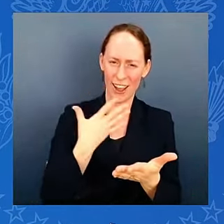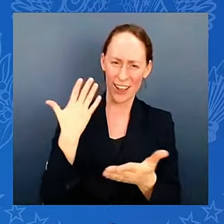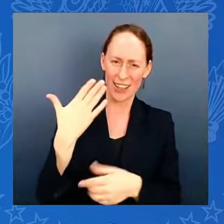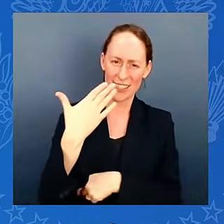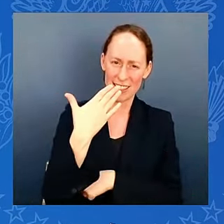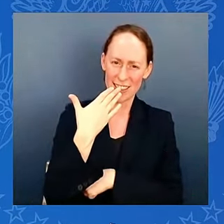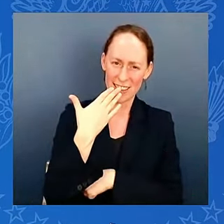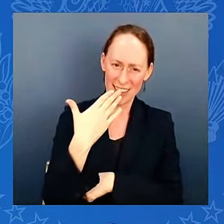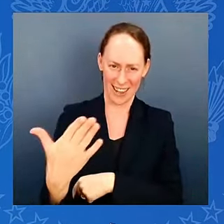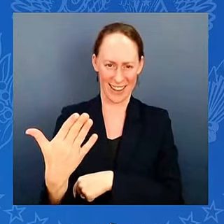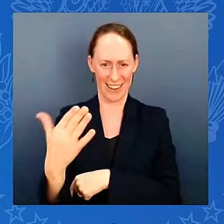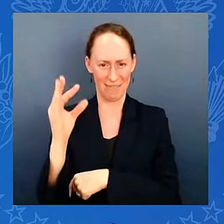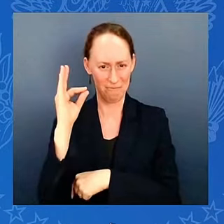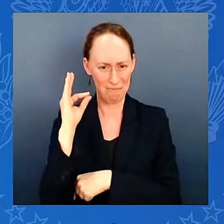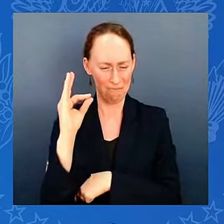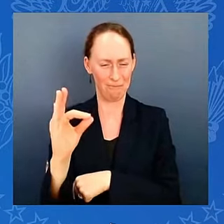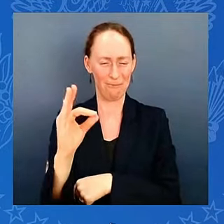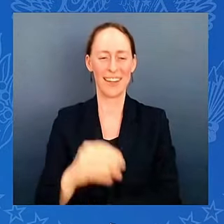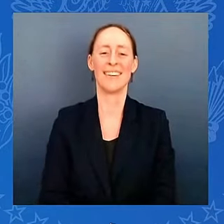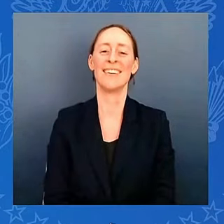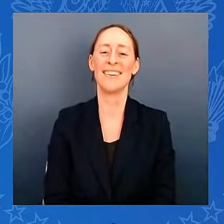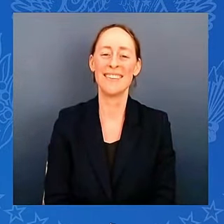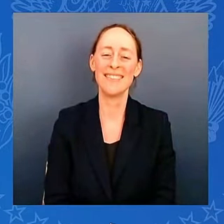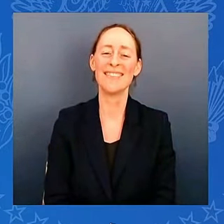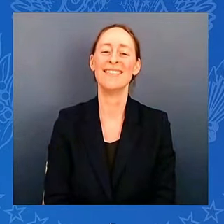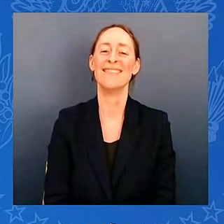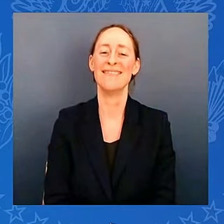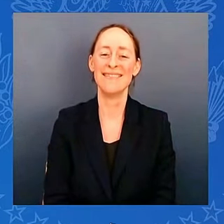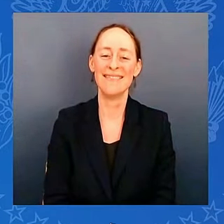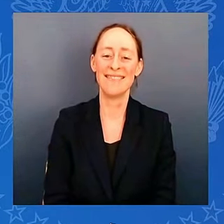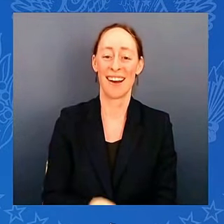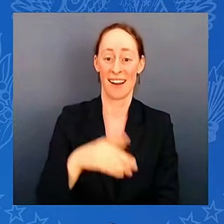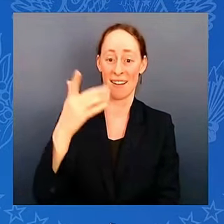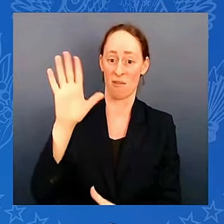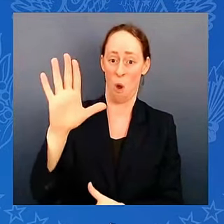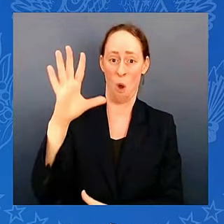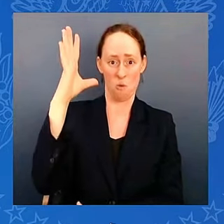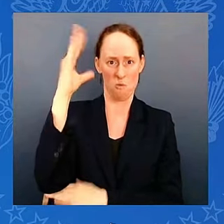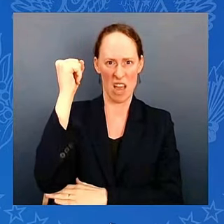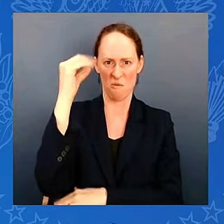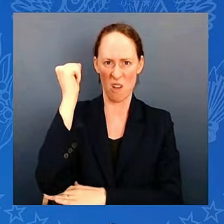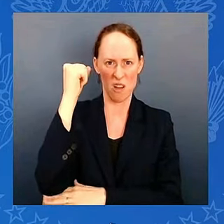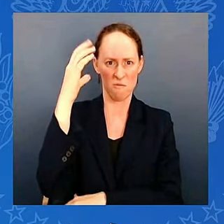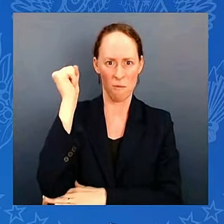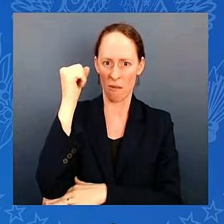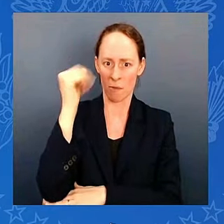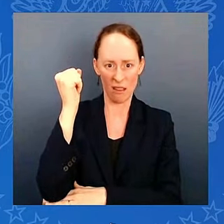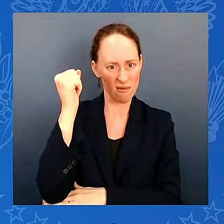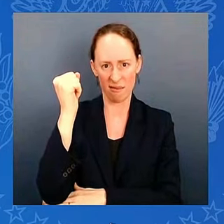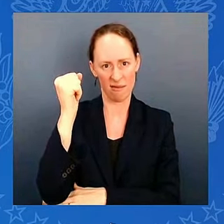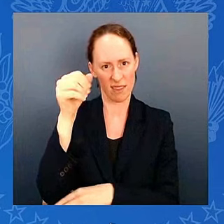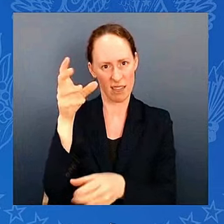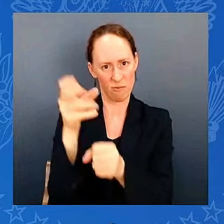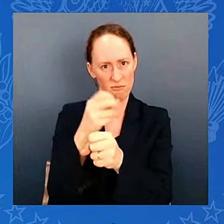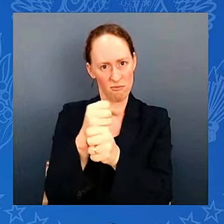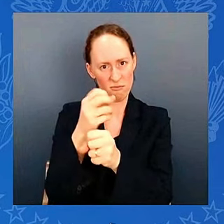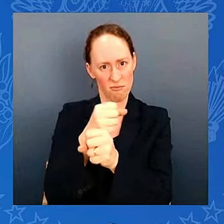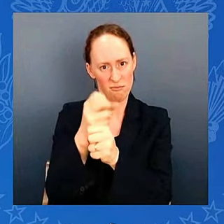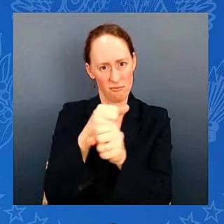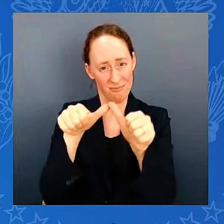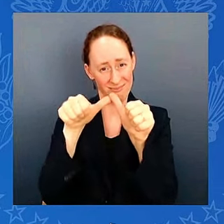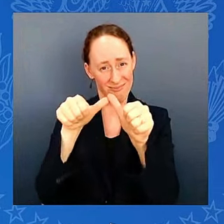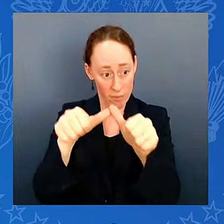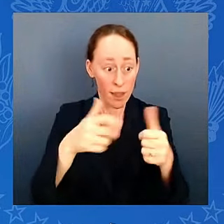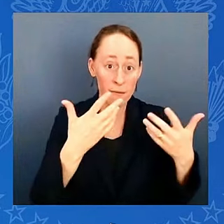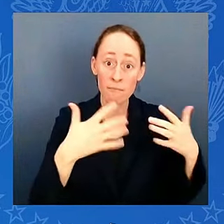Major league record with five wins in a single postseason. Garcia, another major league record. Most RBIs